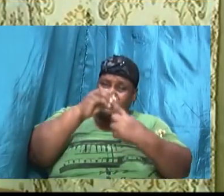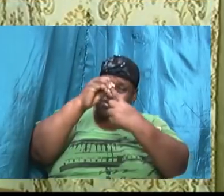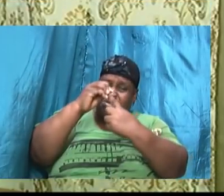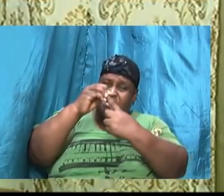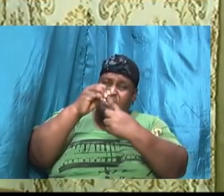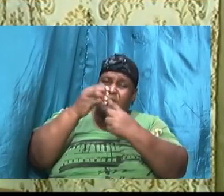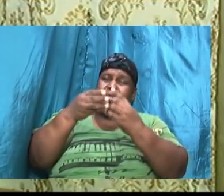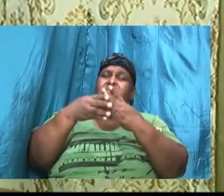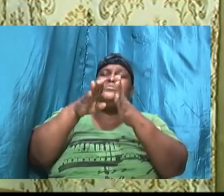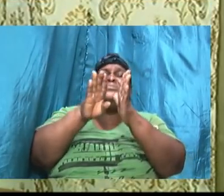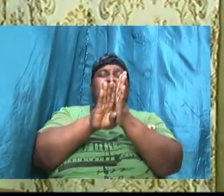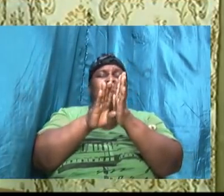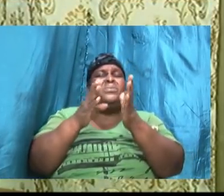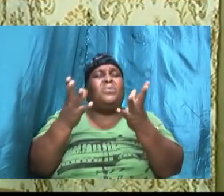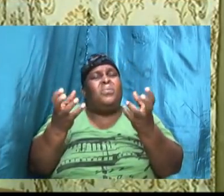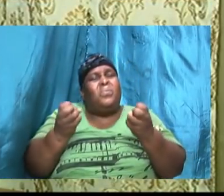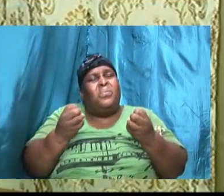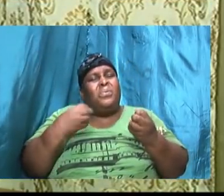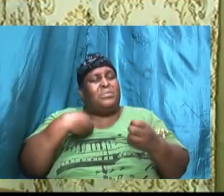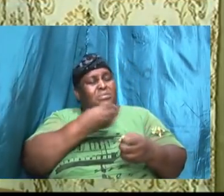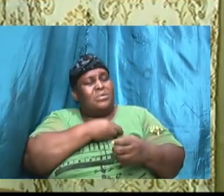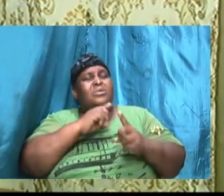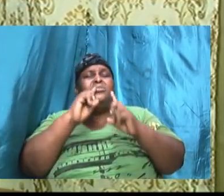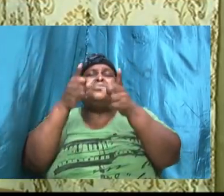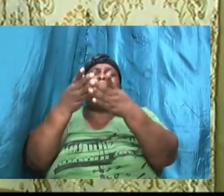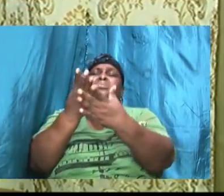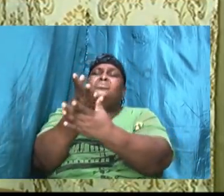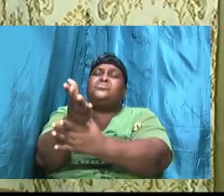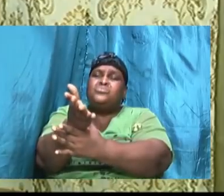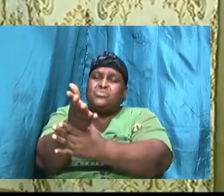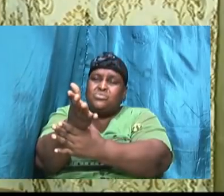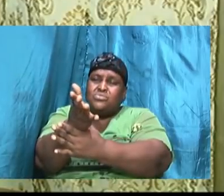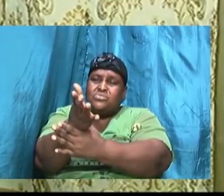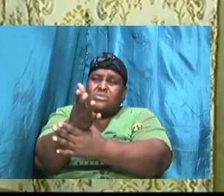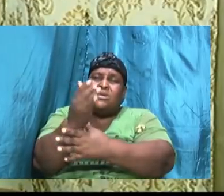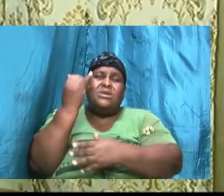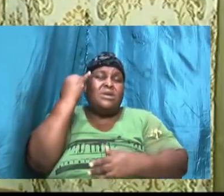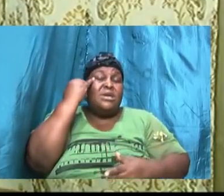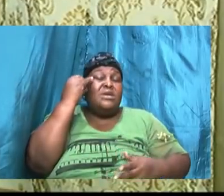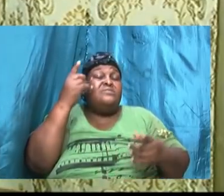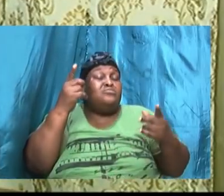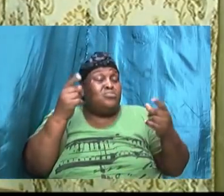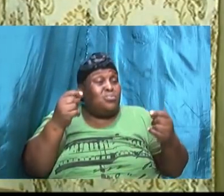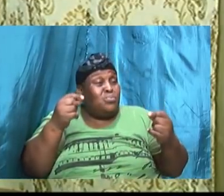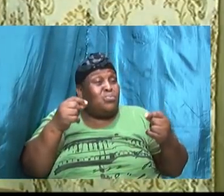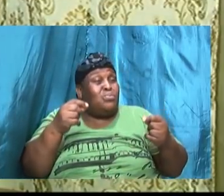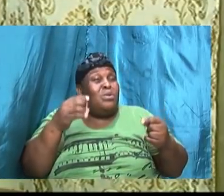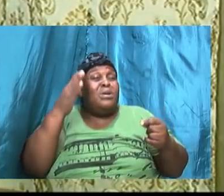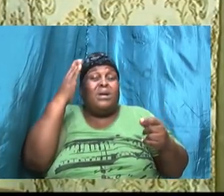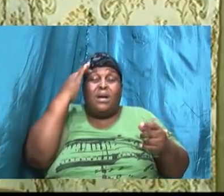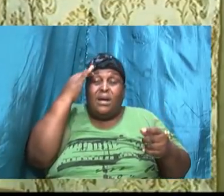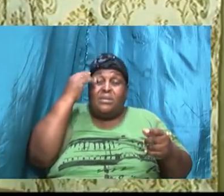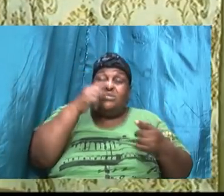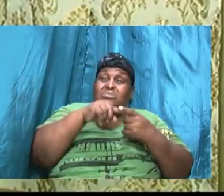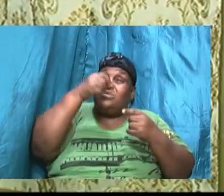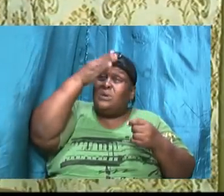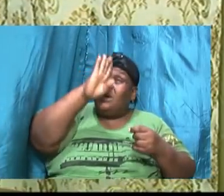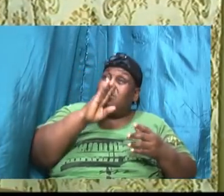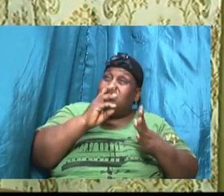door that he wants us to go through if we do it according to his will